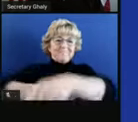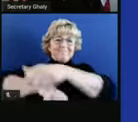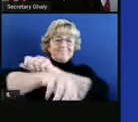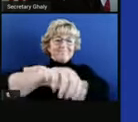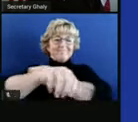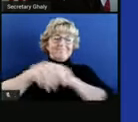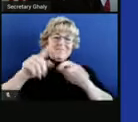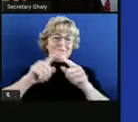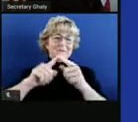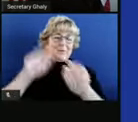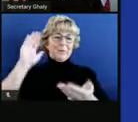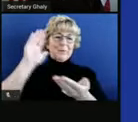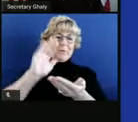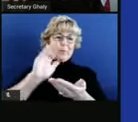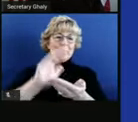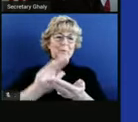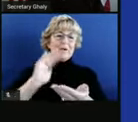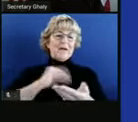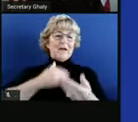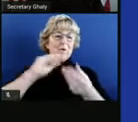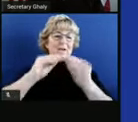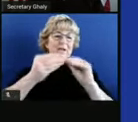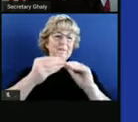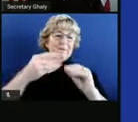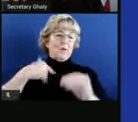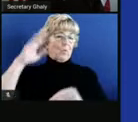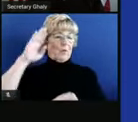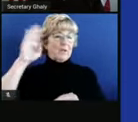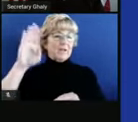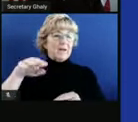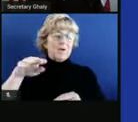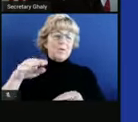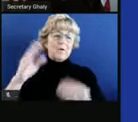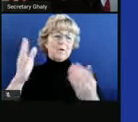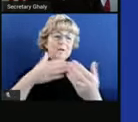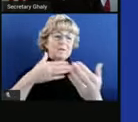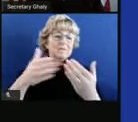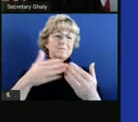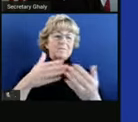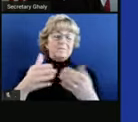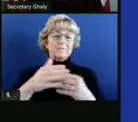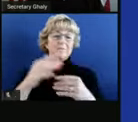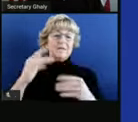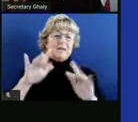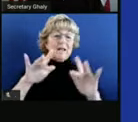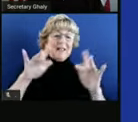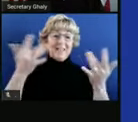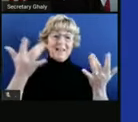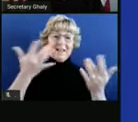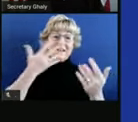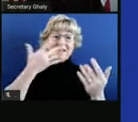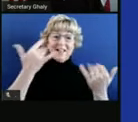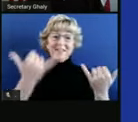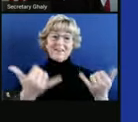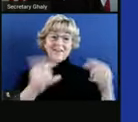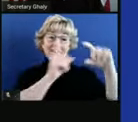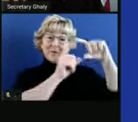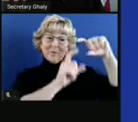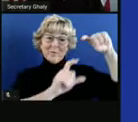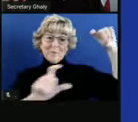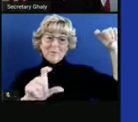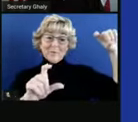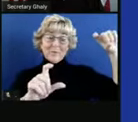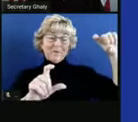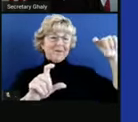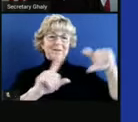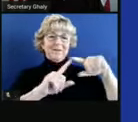that transmission low. We know that although we're the lighter color at the moment, that these numbers are